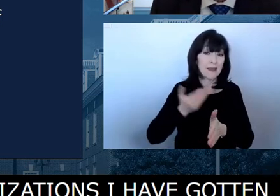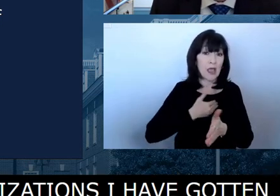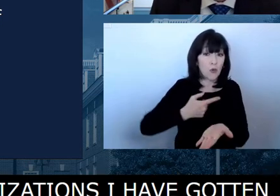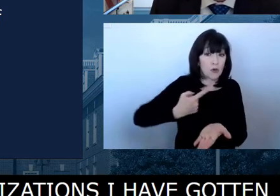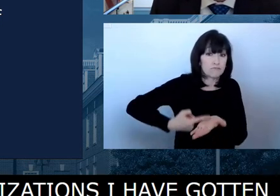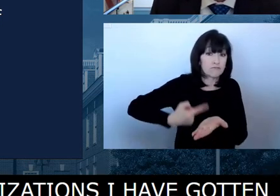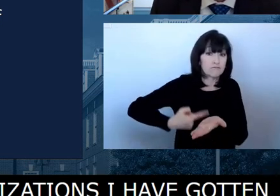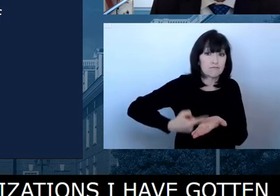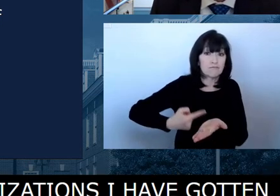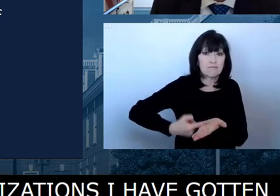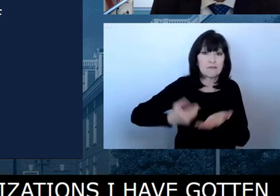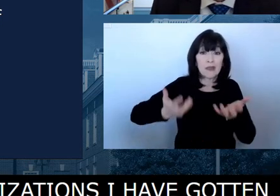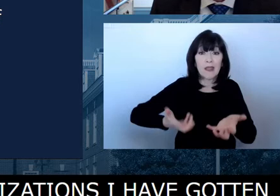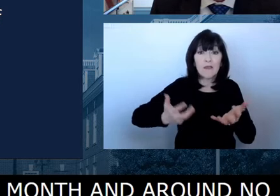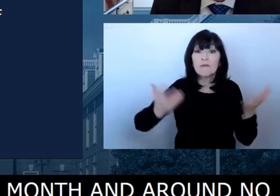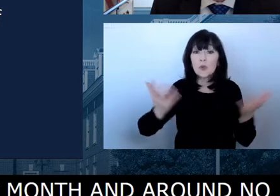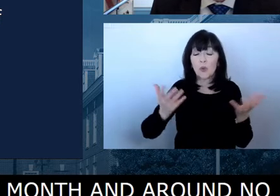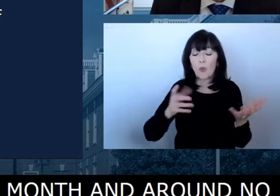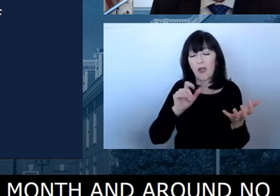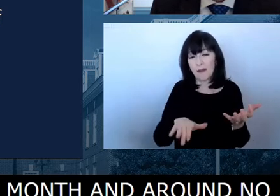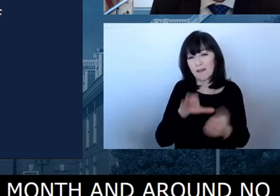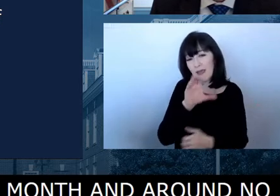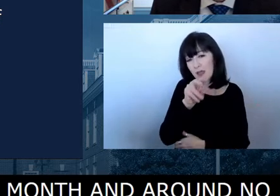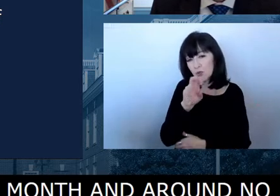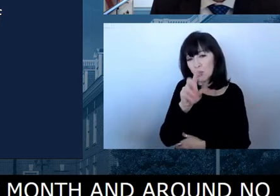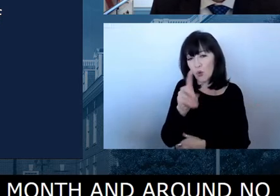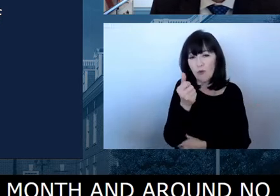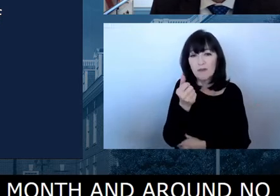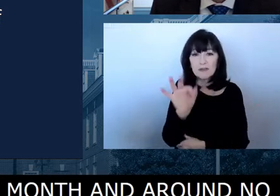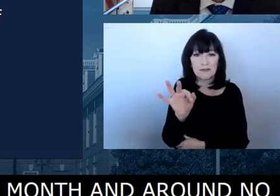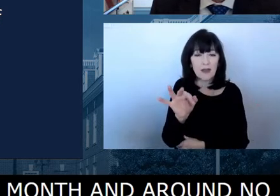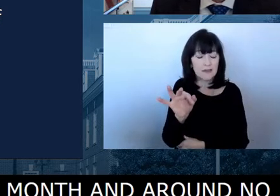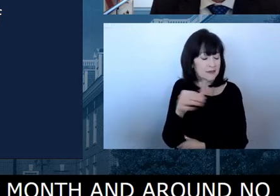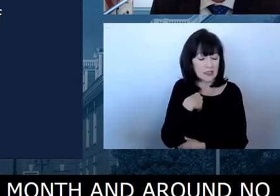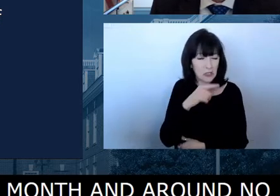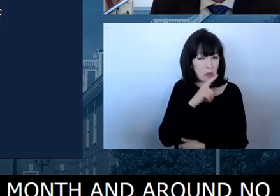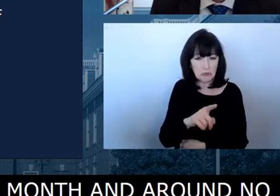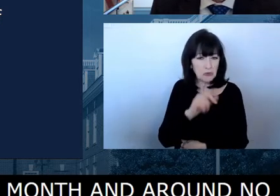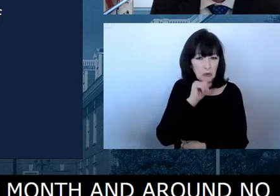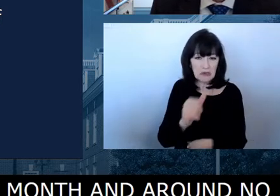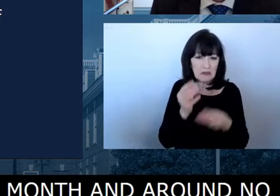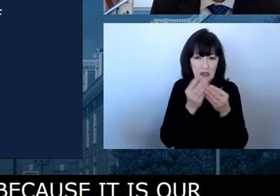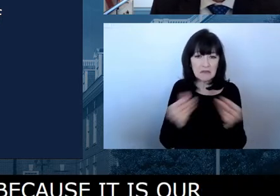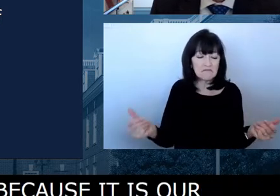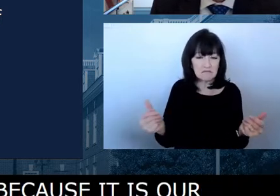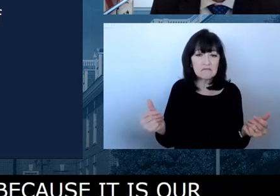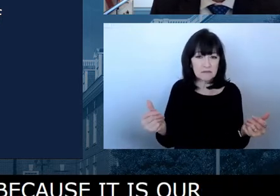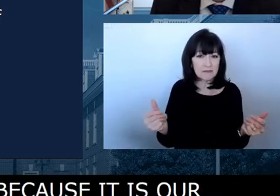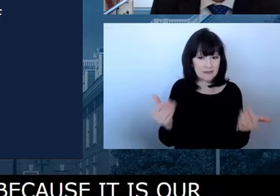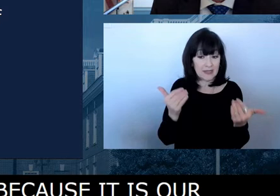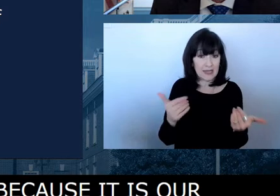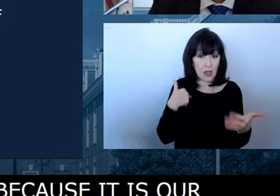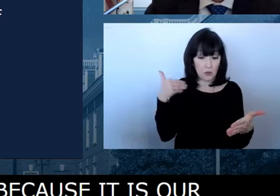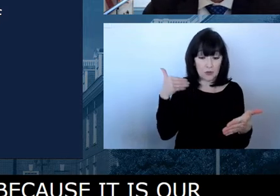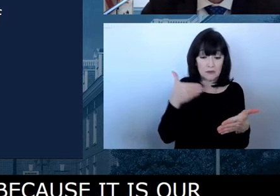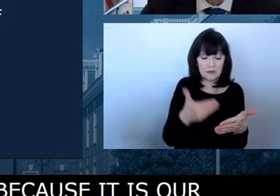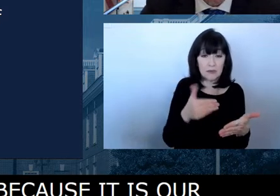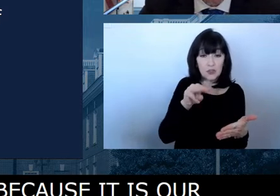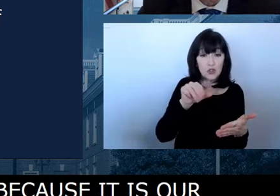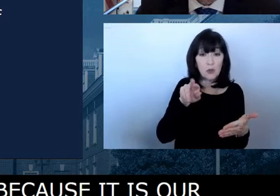And, um, and I imagine will be for some time, especially as we move toward this March 31st date.